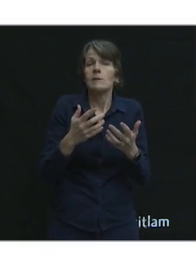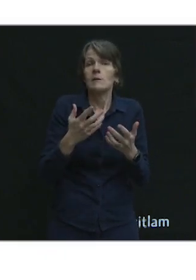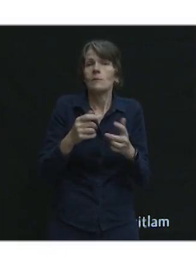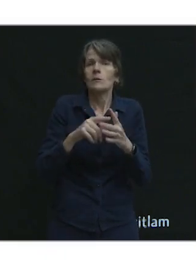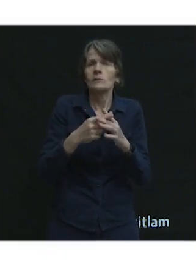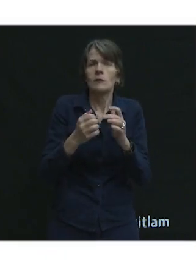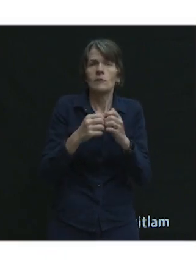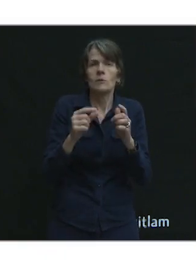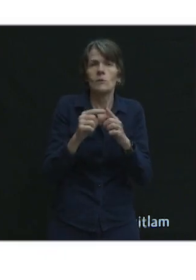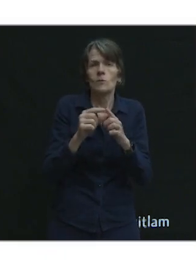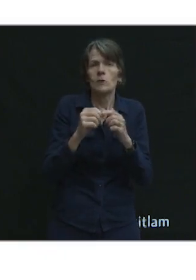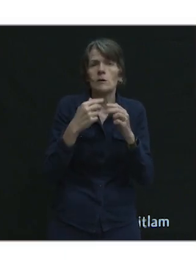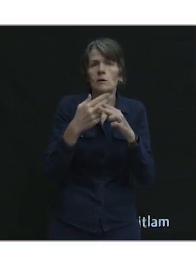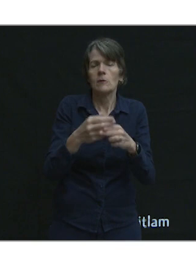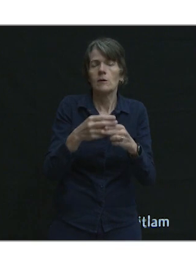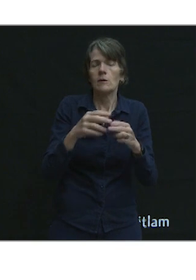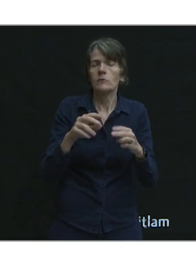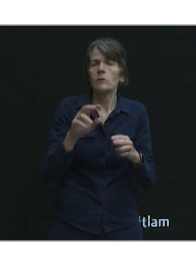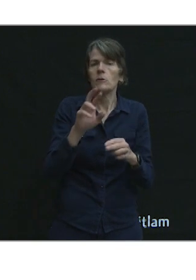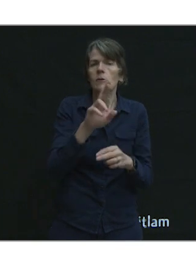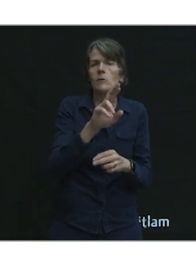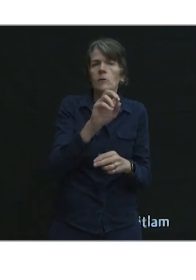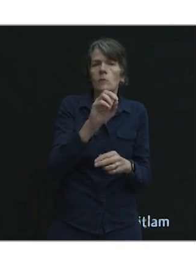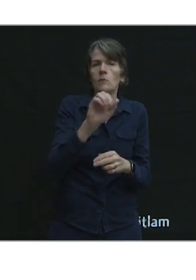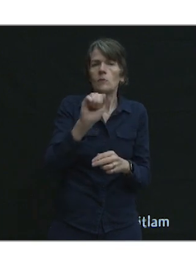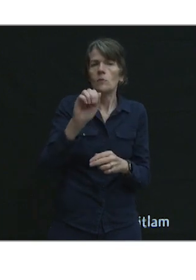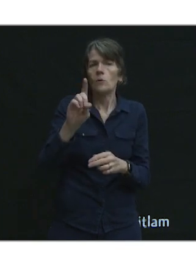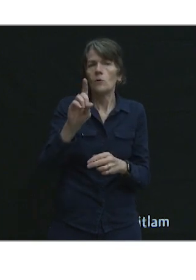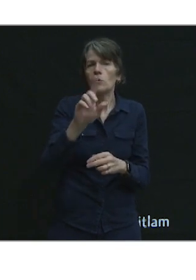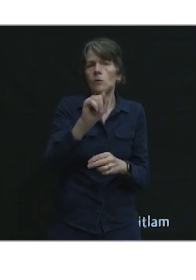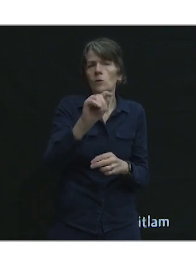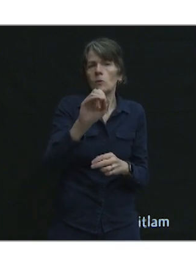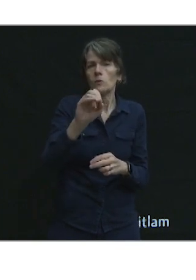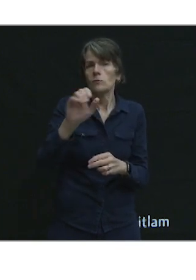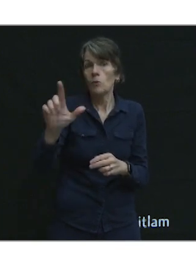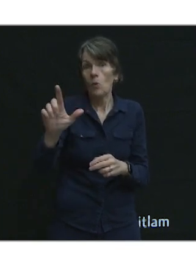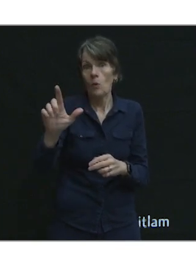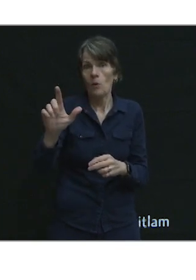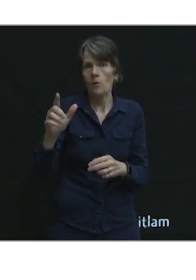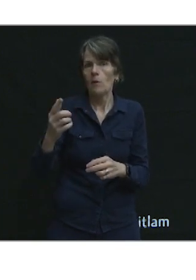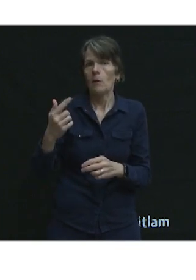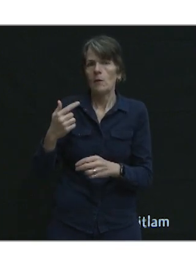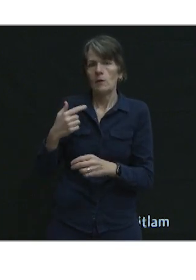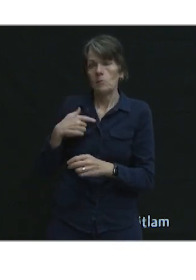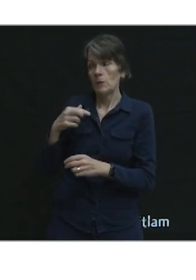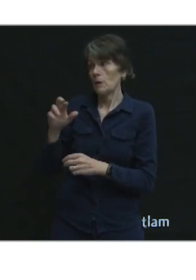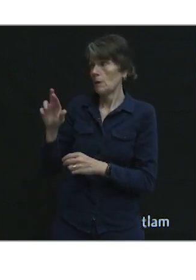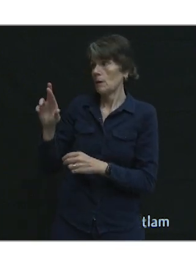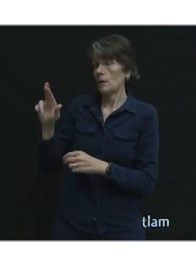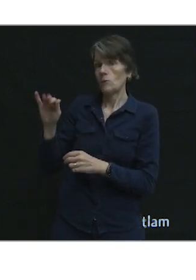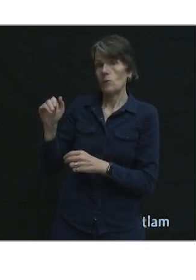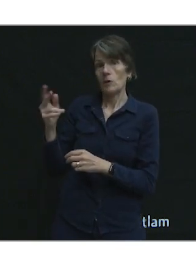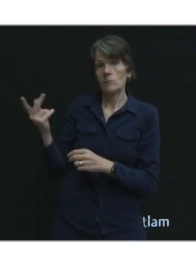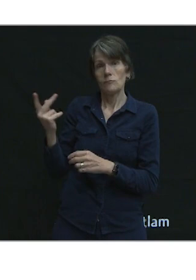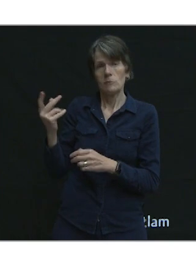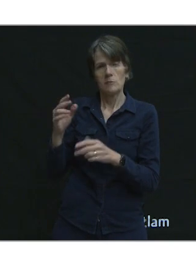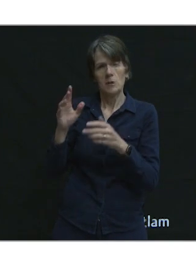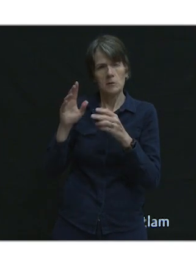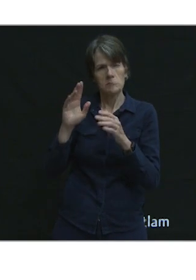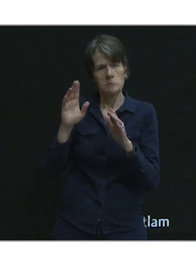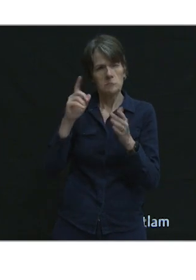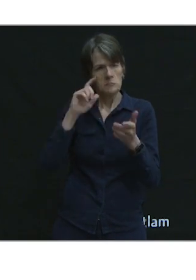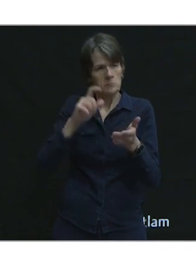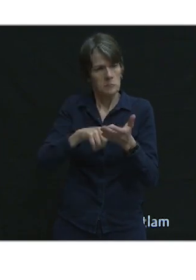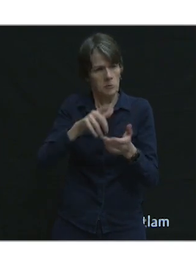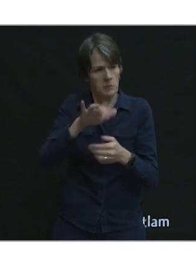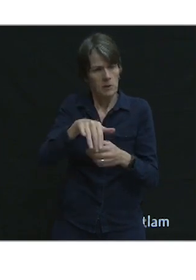term called the road toll. Ryan and I were doing some work in New Zealand, and we came across this term in a meeting. And we thought it